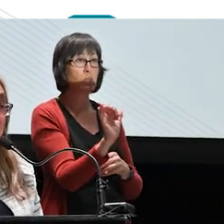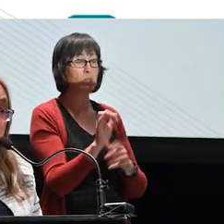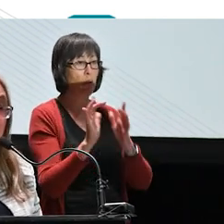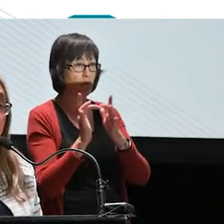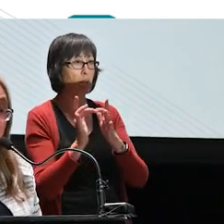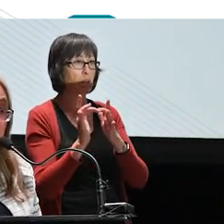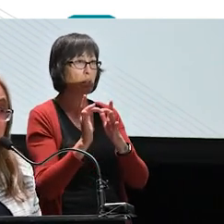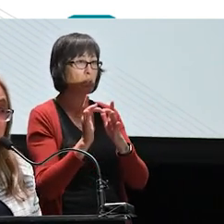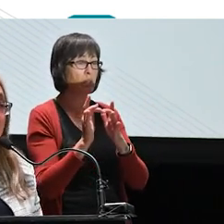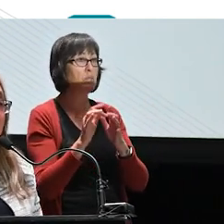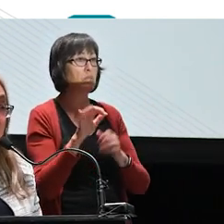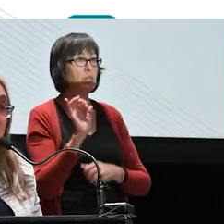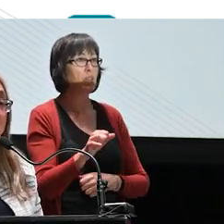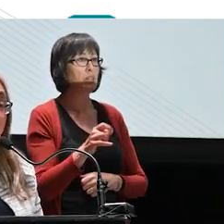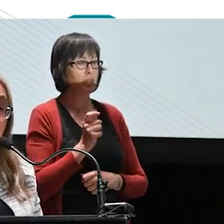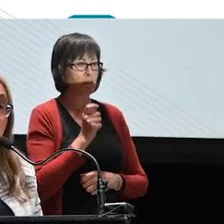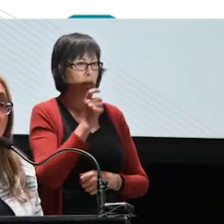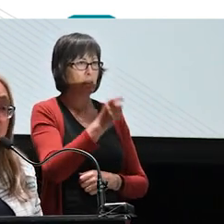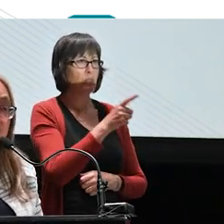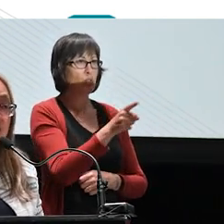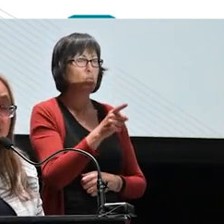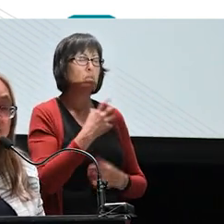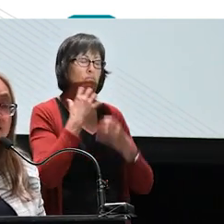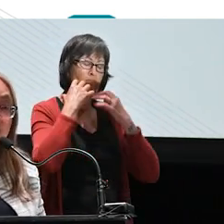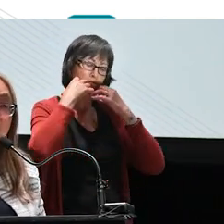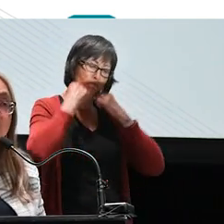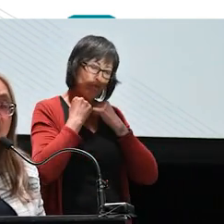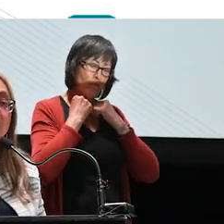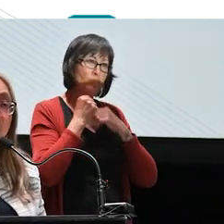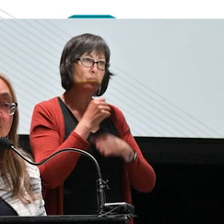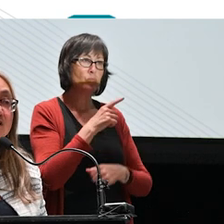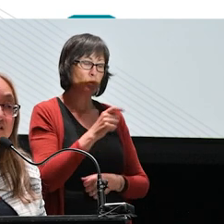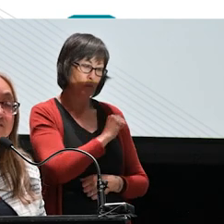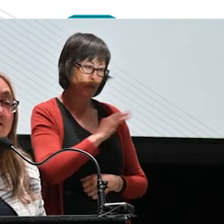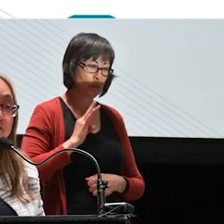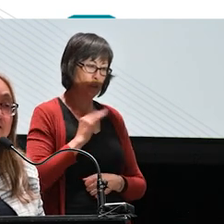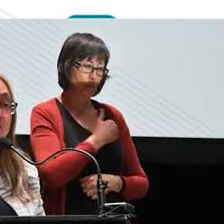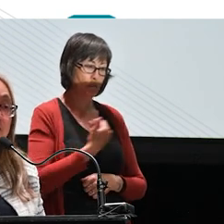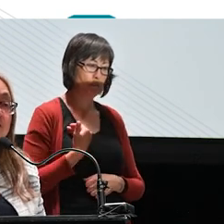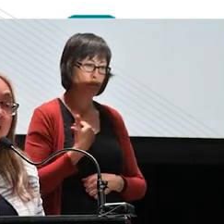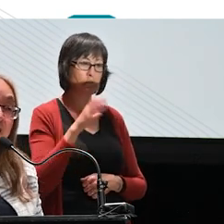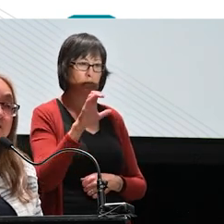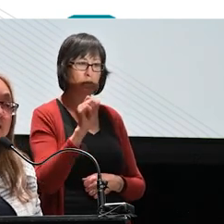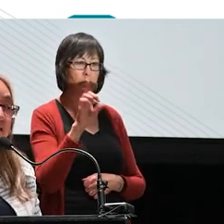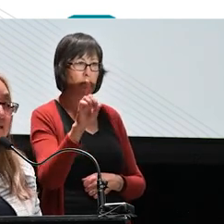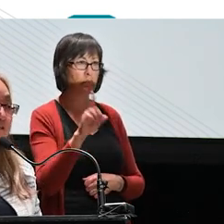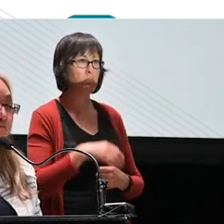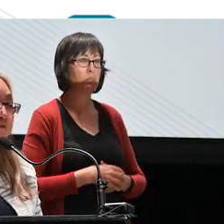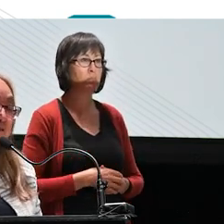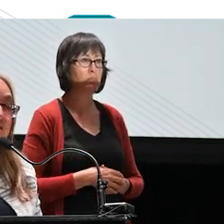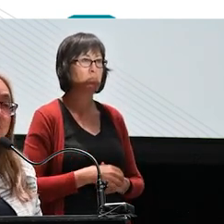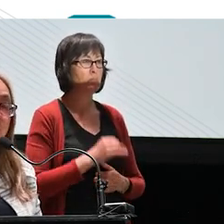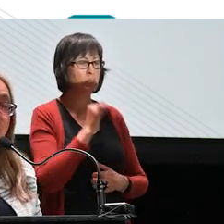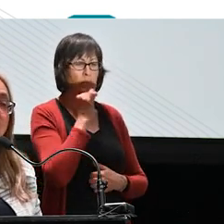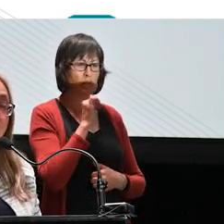that that is a gift. And you should treasure that as a staff member of Caldera Arts Development. Not everybody gets to